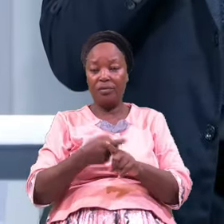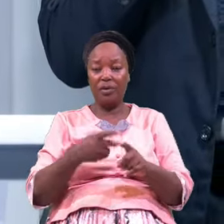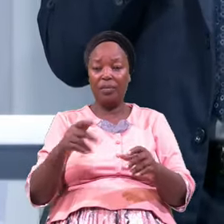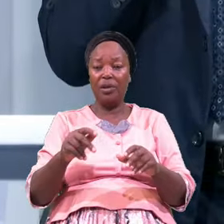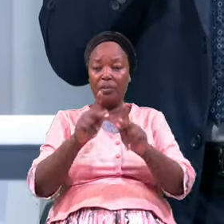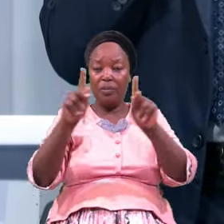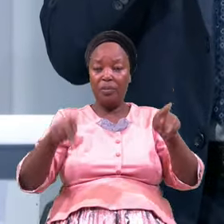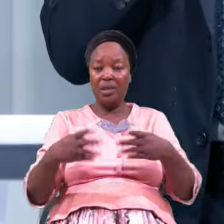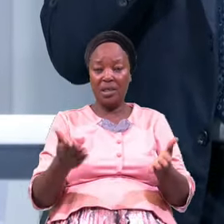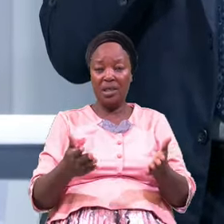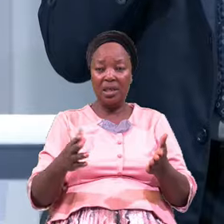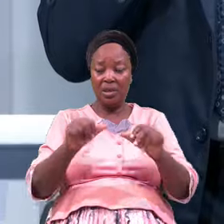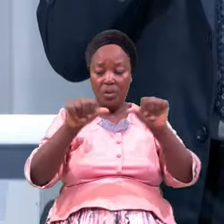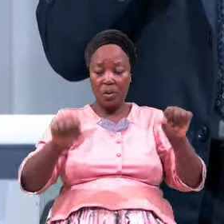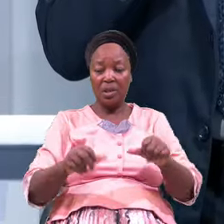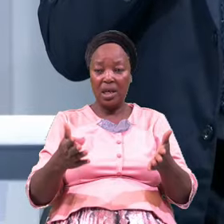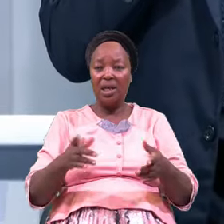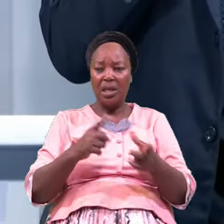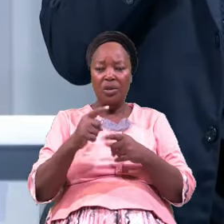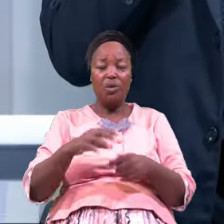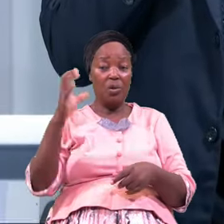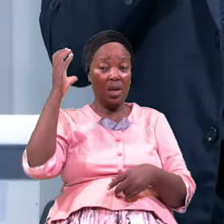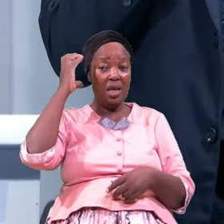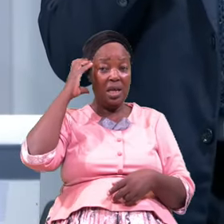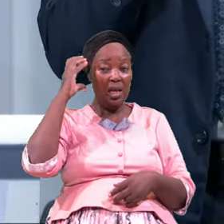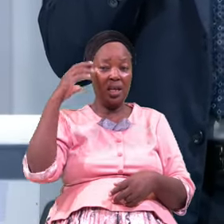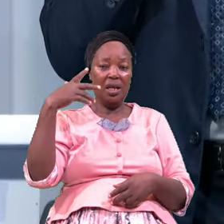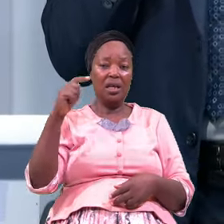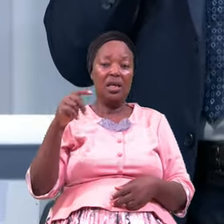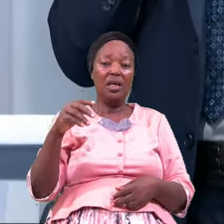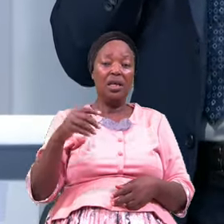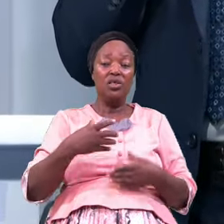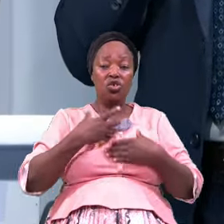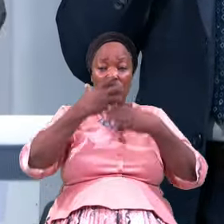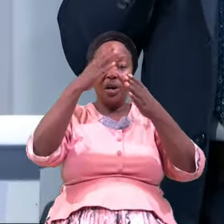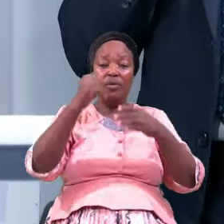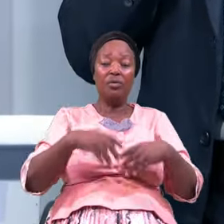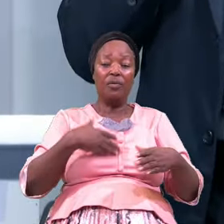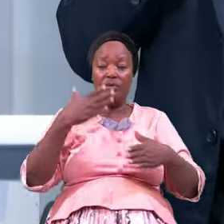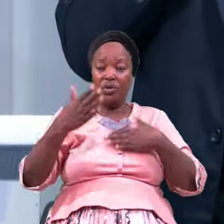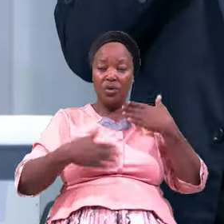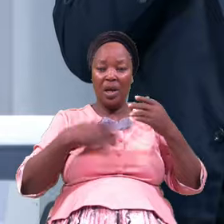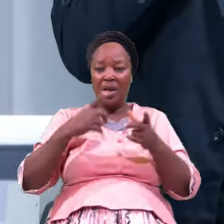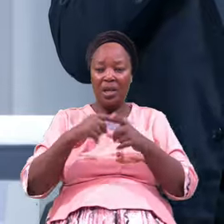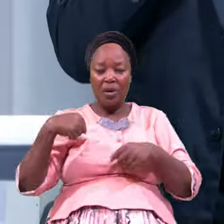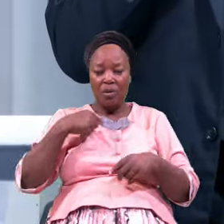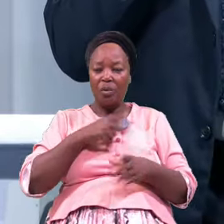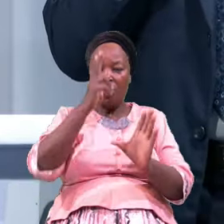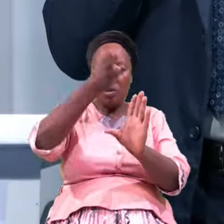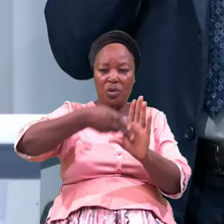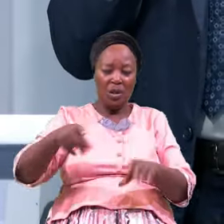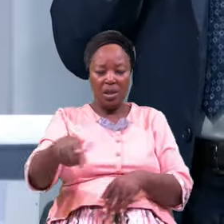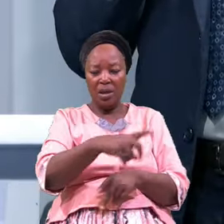You Will Hear The Shouts Of Joy And We Are All Going To Join Them To Rejoice